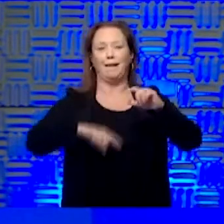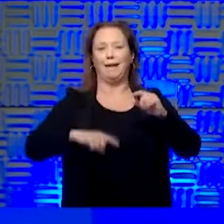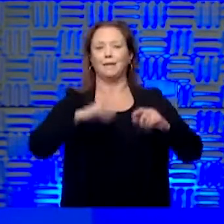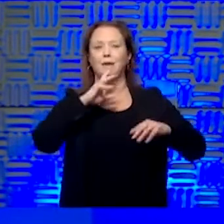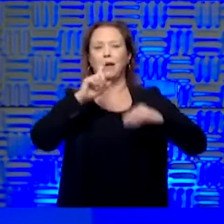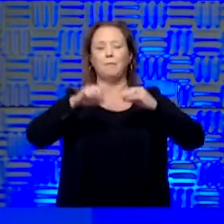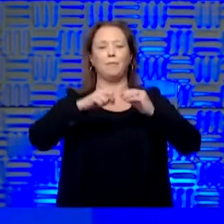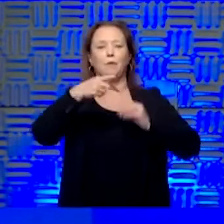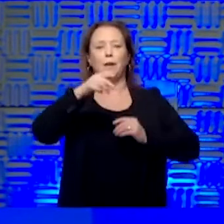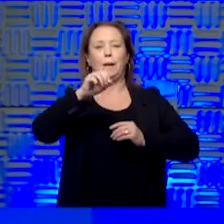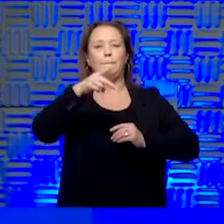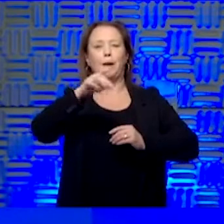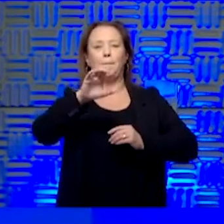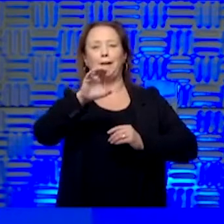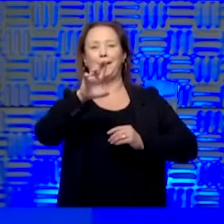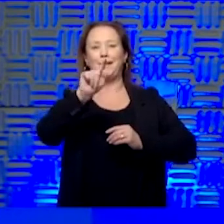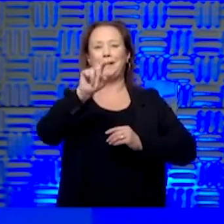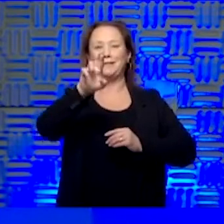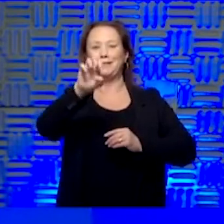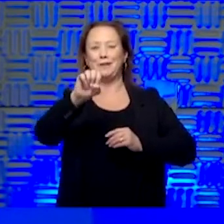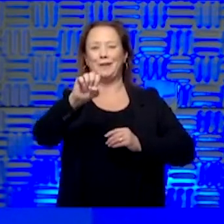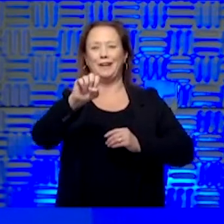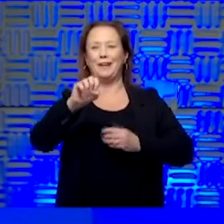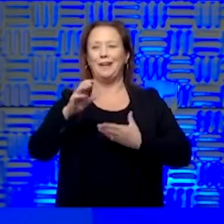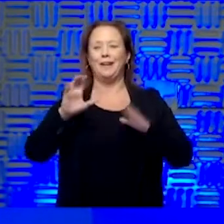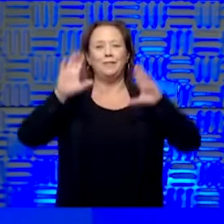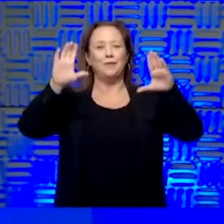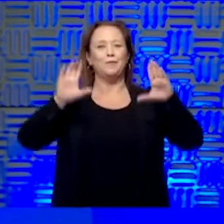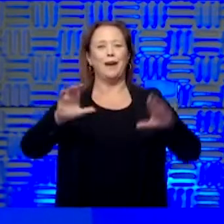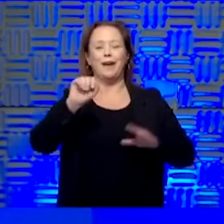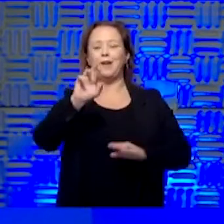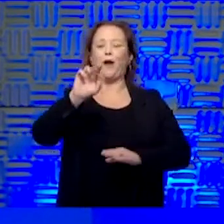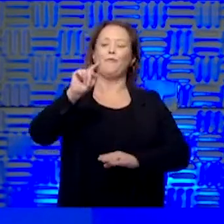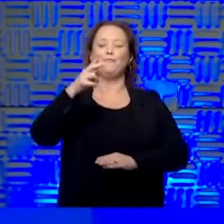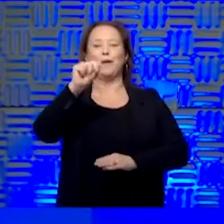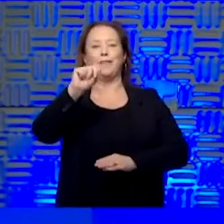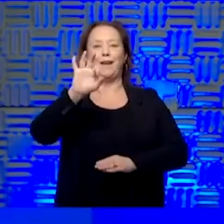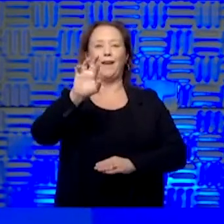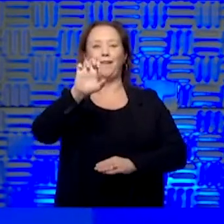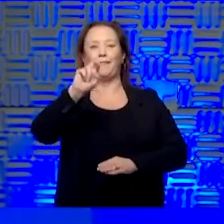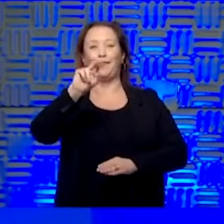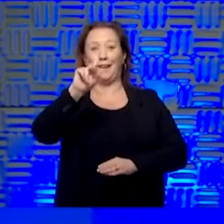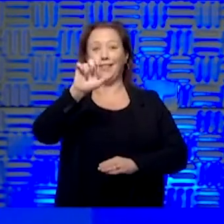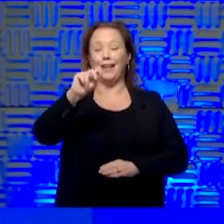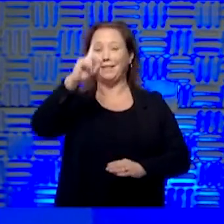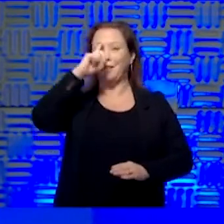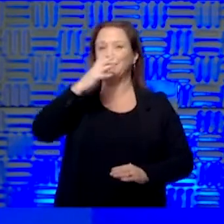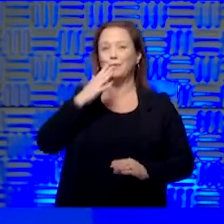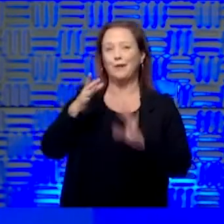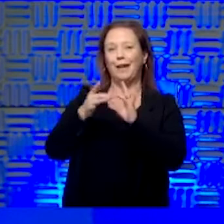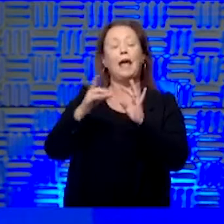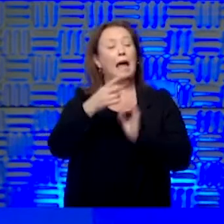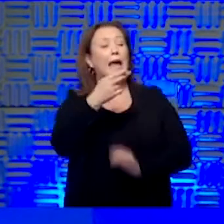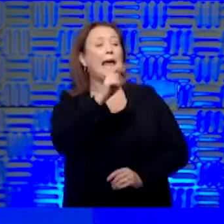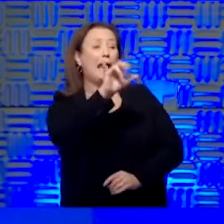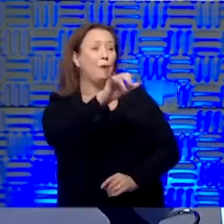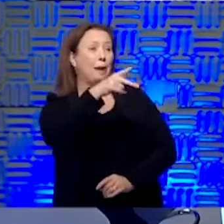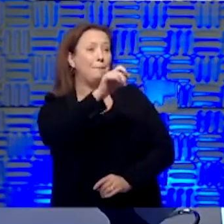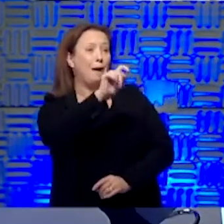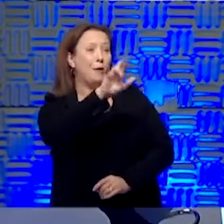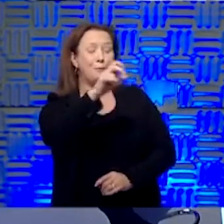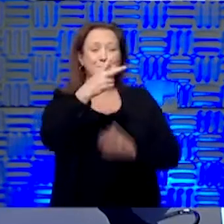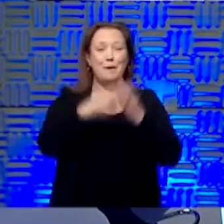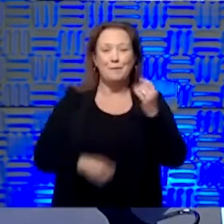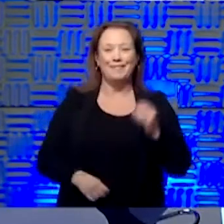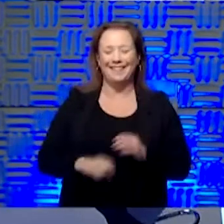reference today. Oh, jeez. Here I go. I just wanted to talk about her in pop culture. Franklin. That was pretty good. And Harry Potter today. Yeah, Potter. Two in